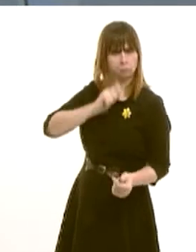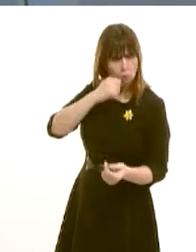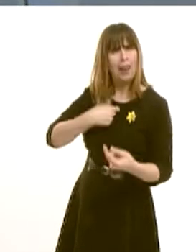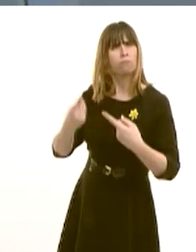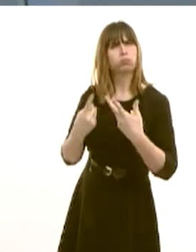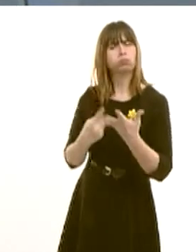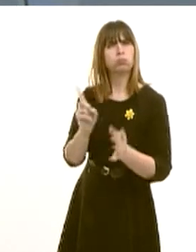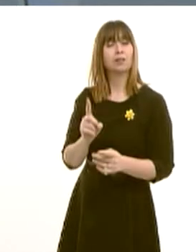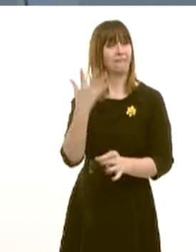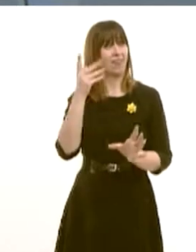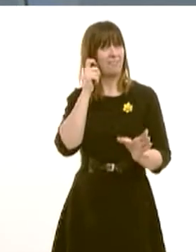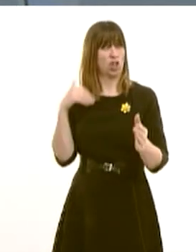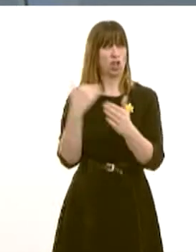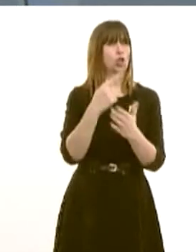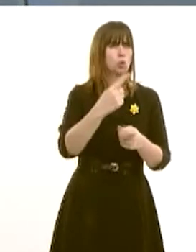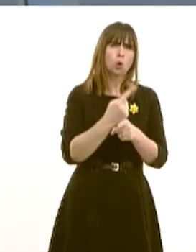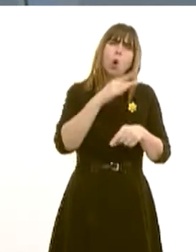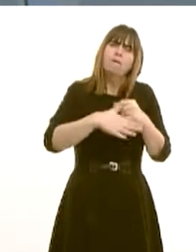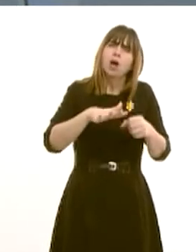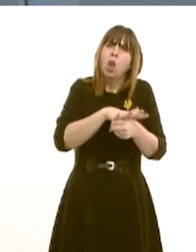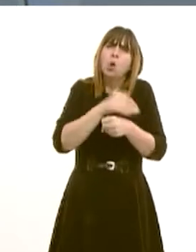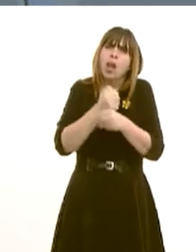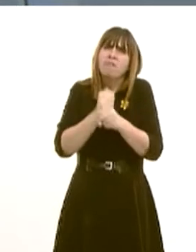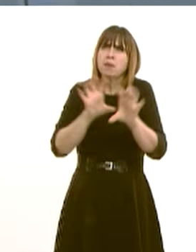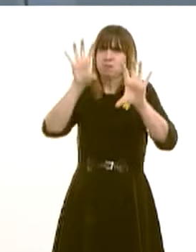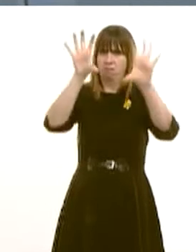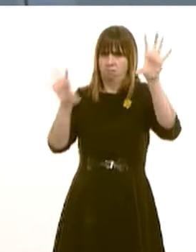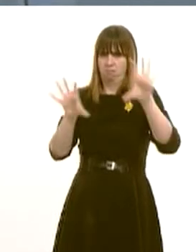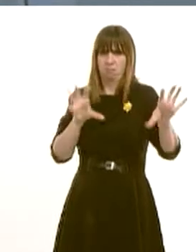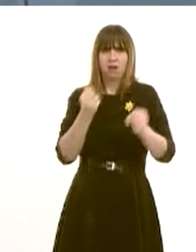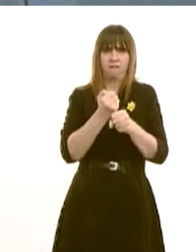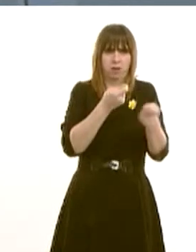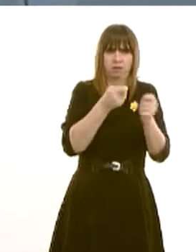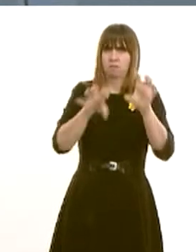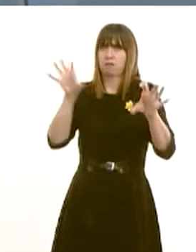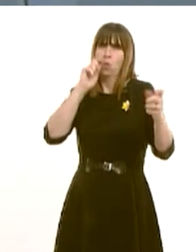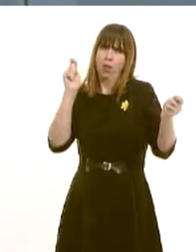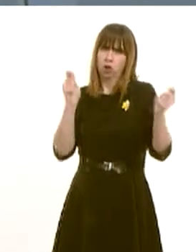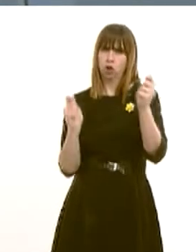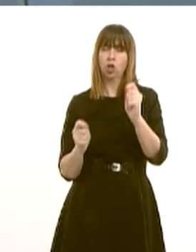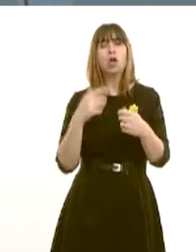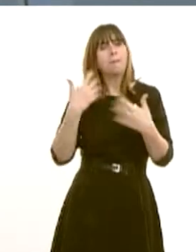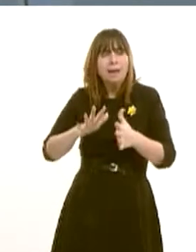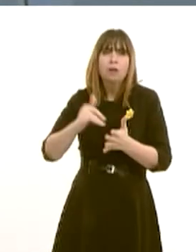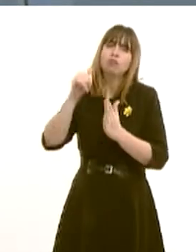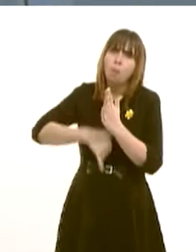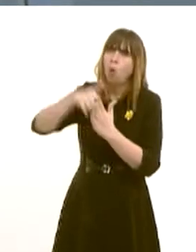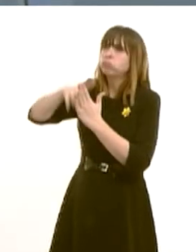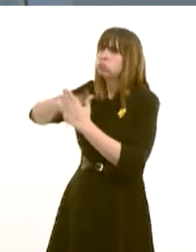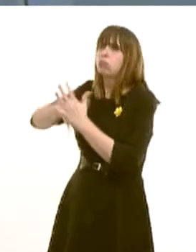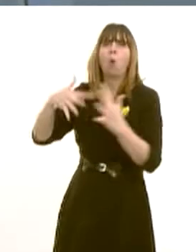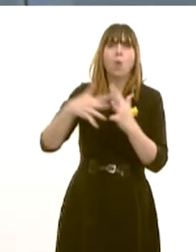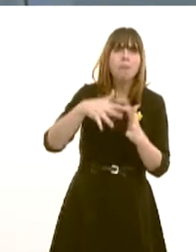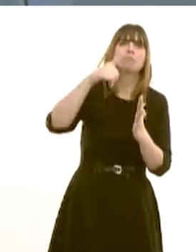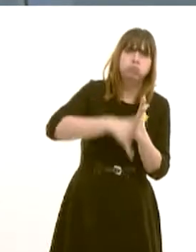last five years, is talking about local government reorganisation. And time and time again, you've commissioned reports, such as the Williams reports, pieces of work